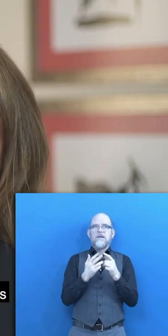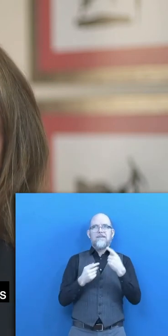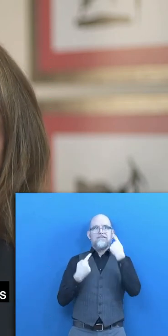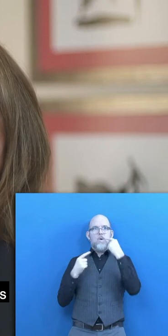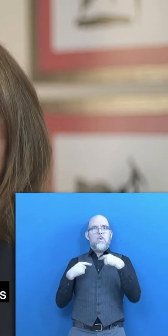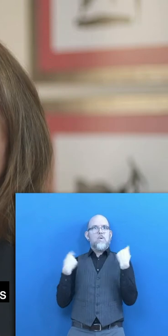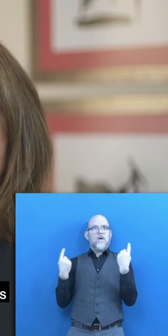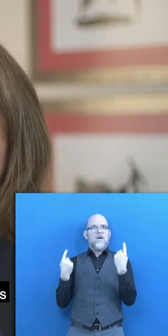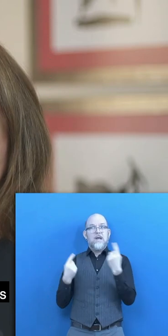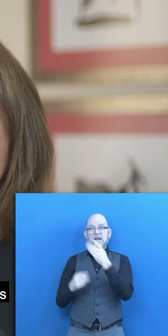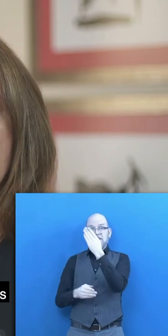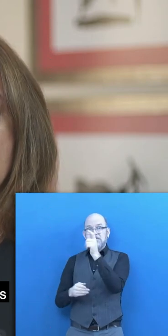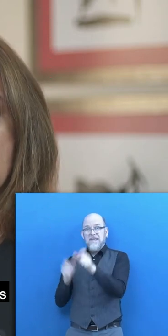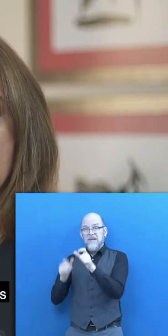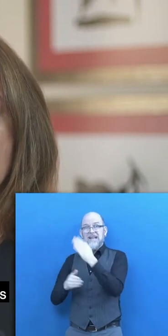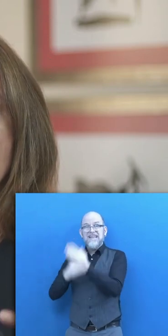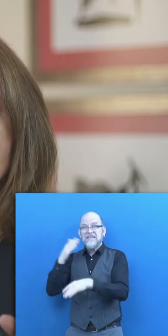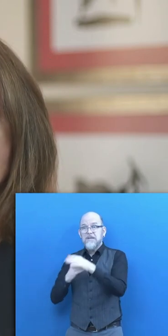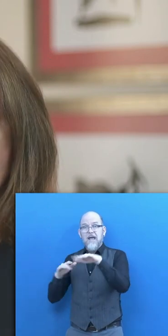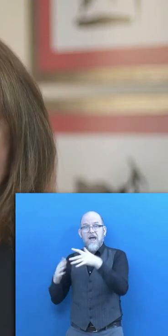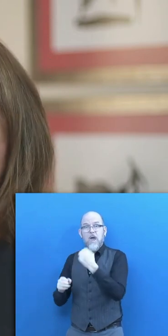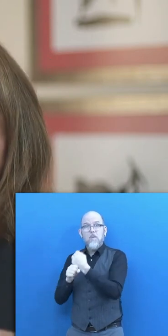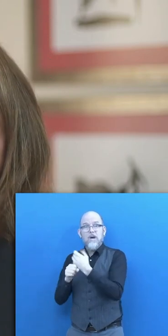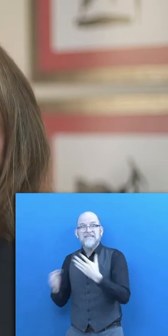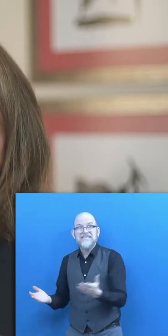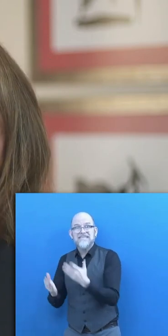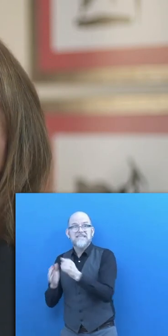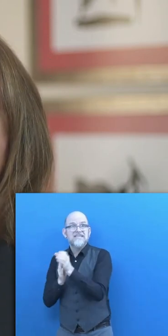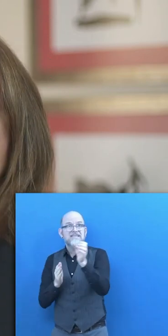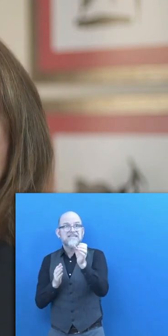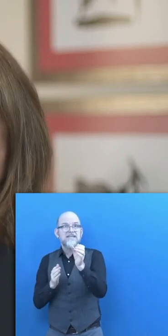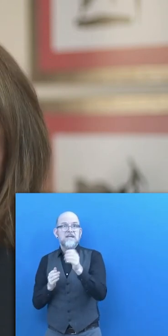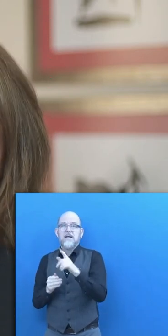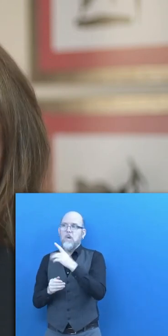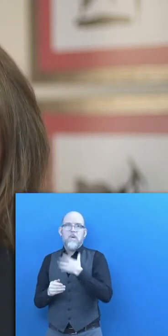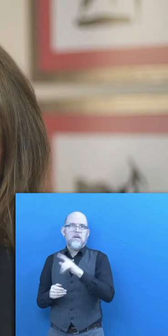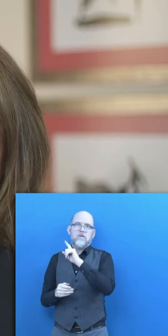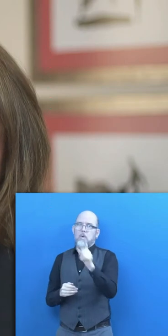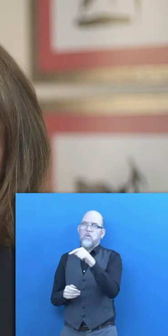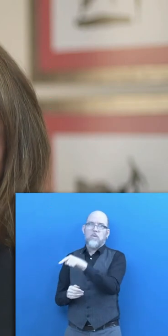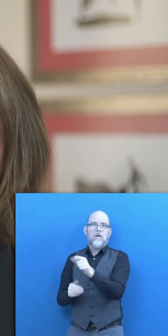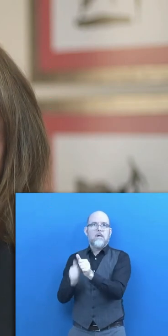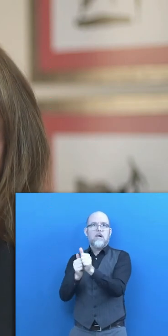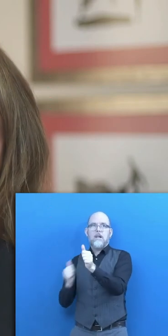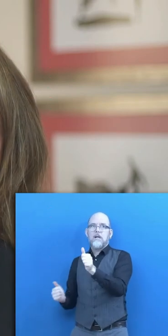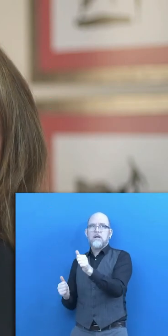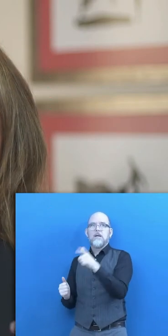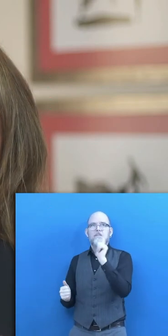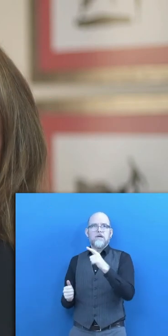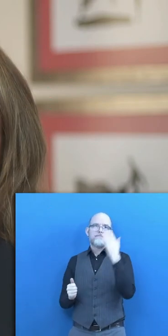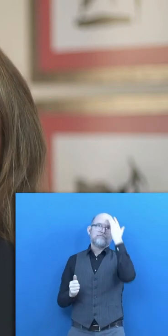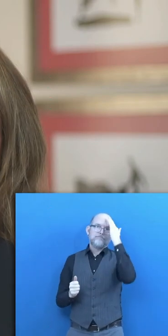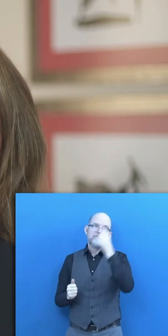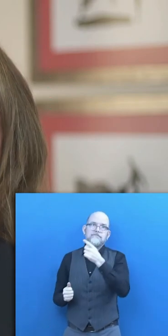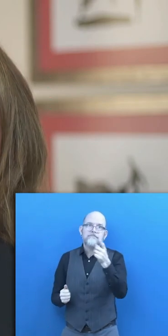the employment of persons with disabilities to ensure that no one is left behind. You may be